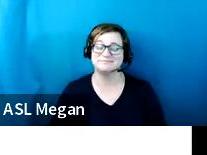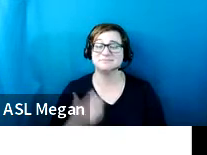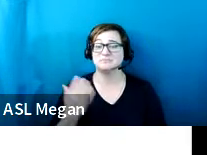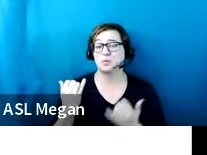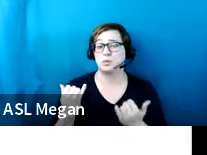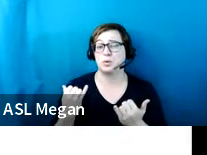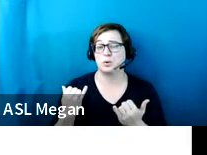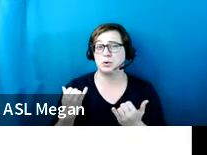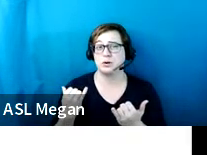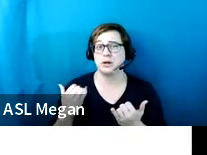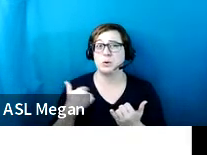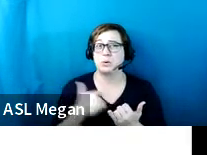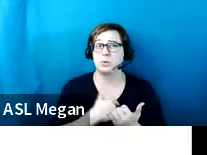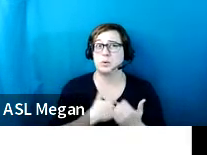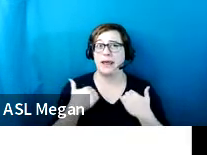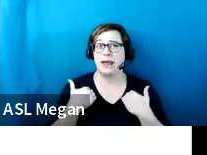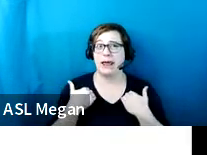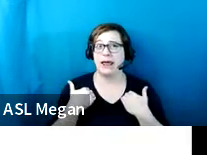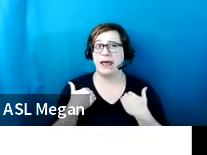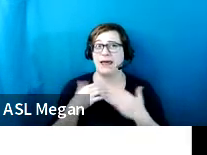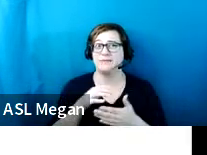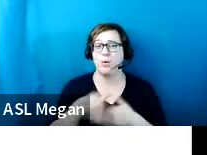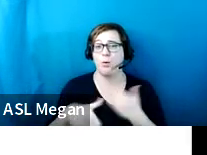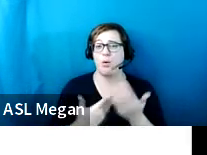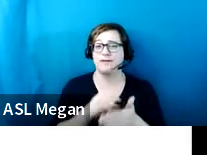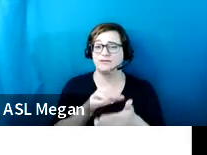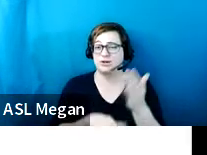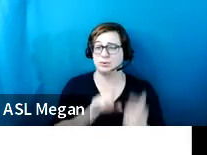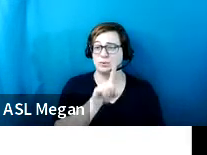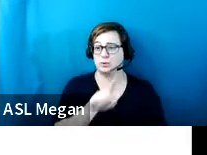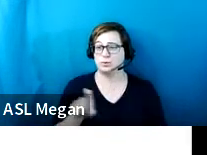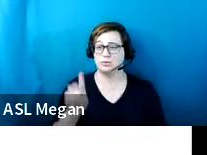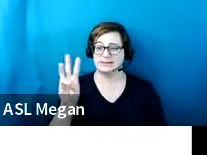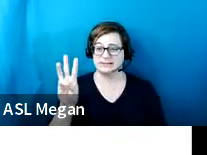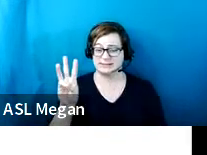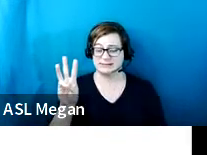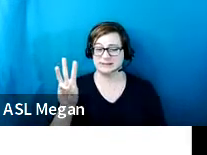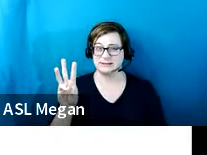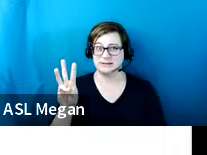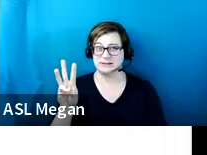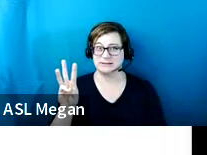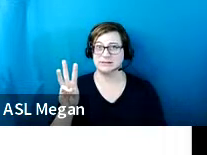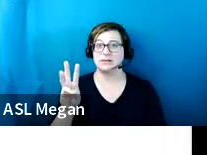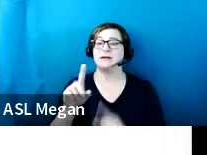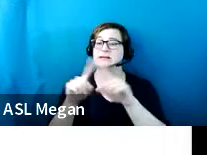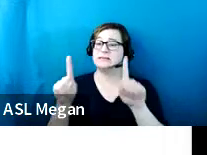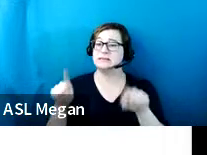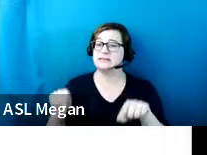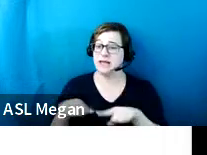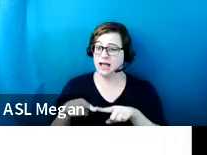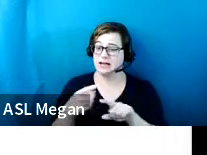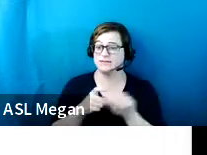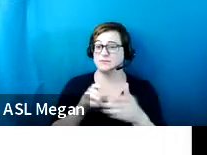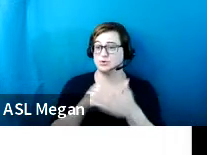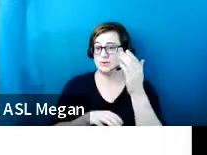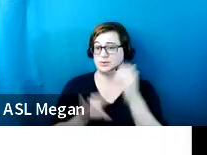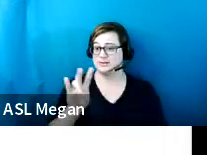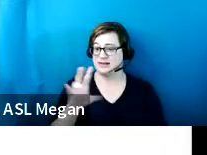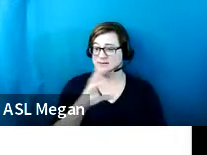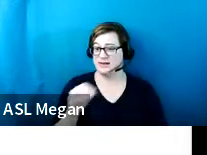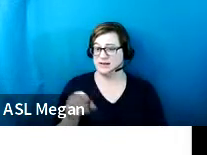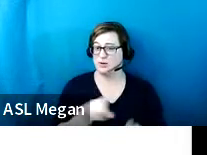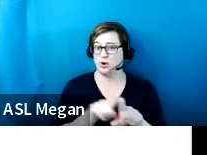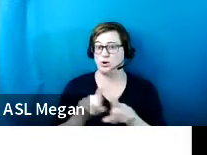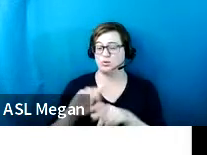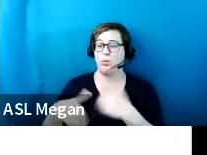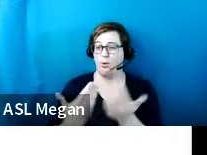have released chapters, all of chapters one through six, signs from chapter seven, and all of chapter